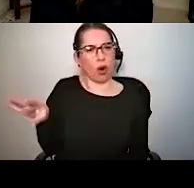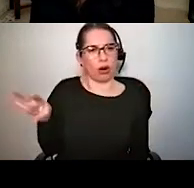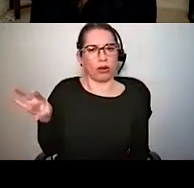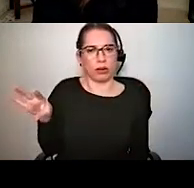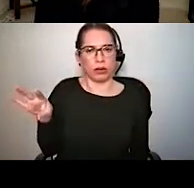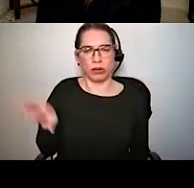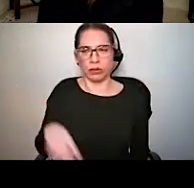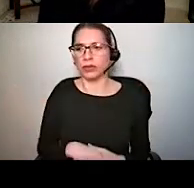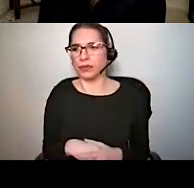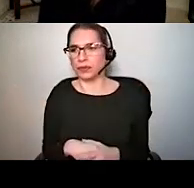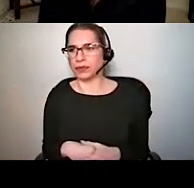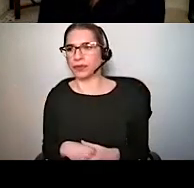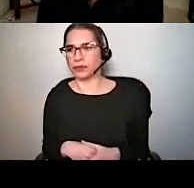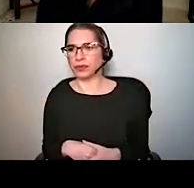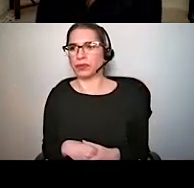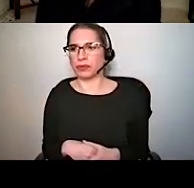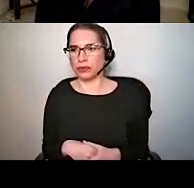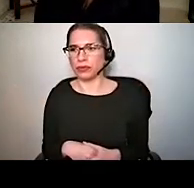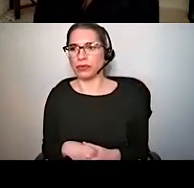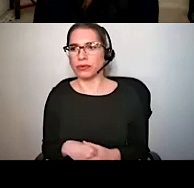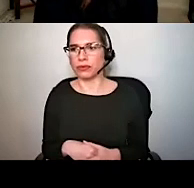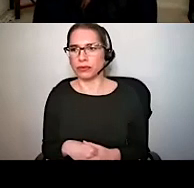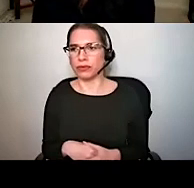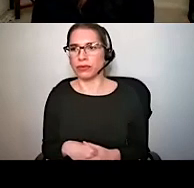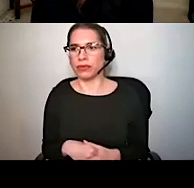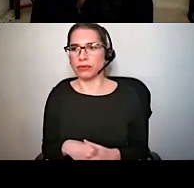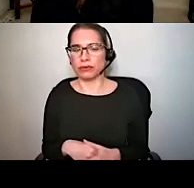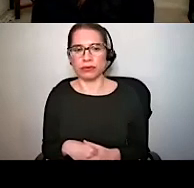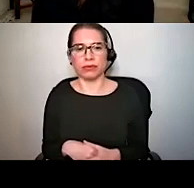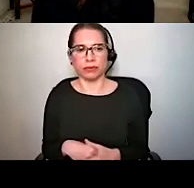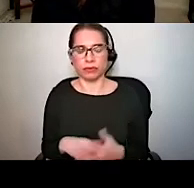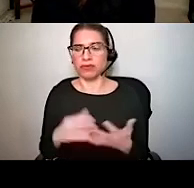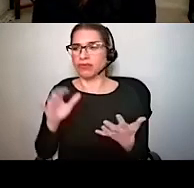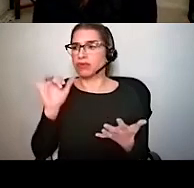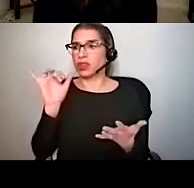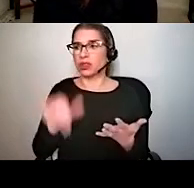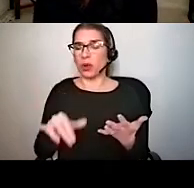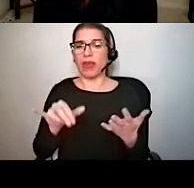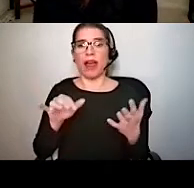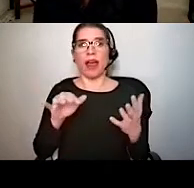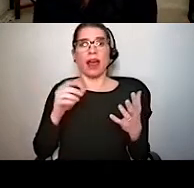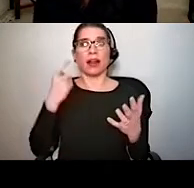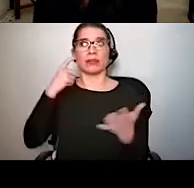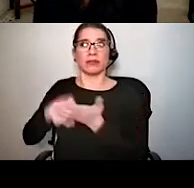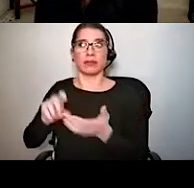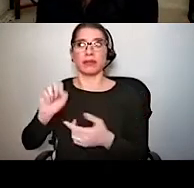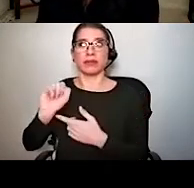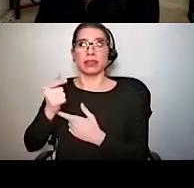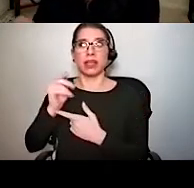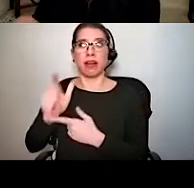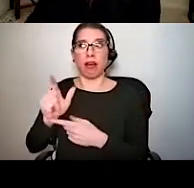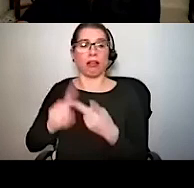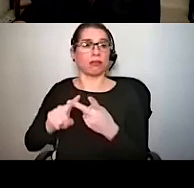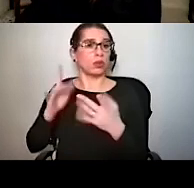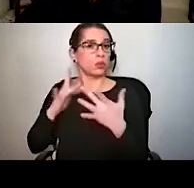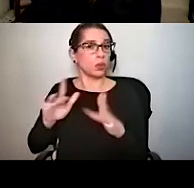this concept of signals versus noise is one that we deal with every day, but we don't consciously think about it because our brains are such